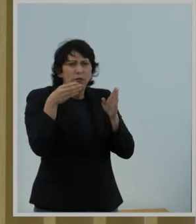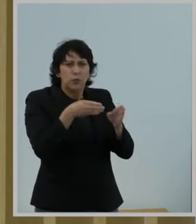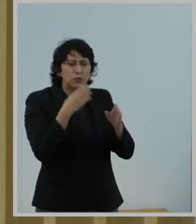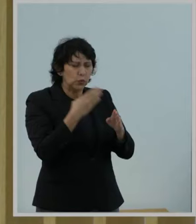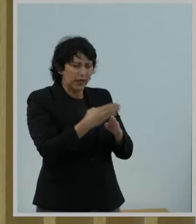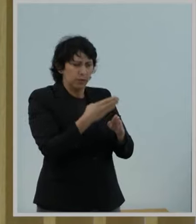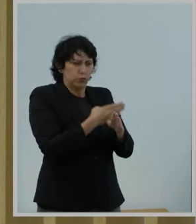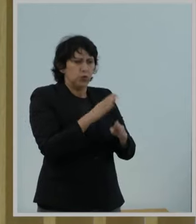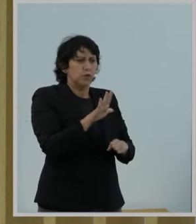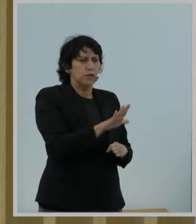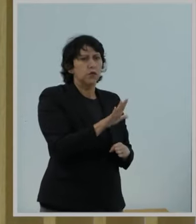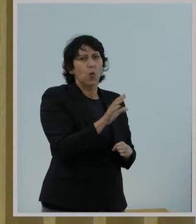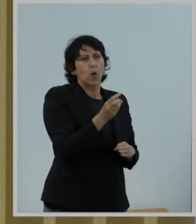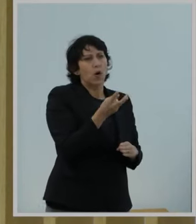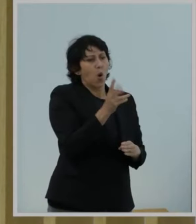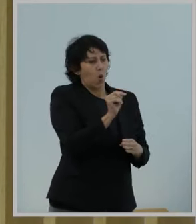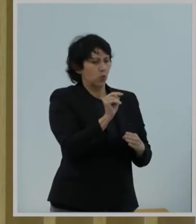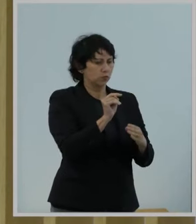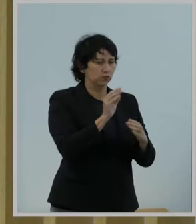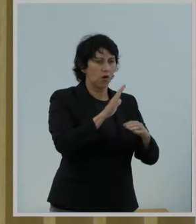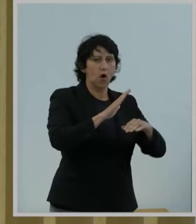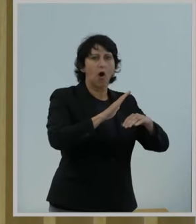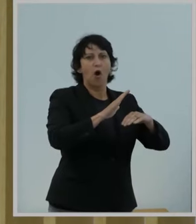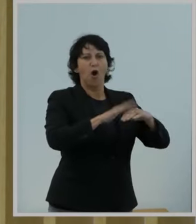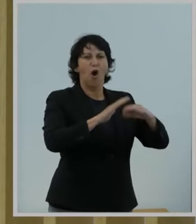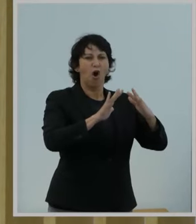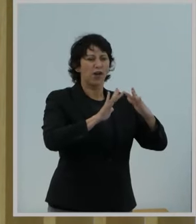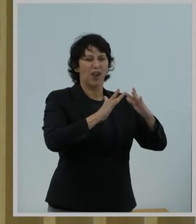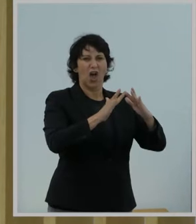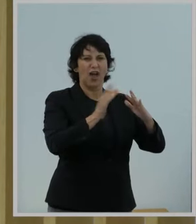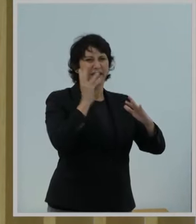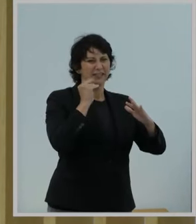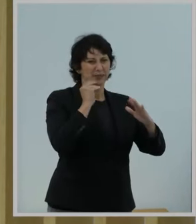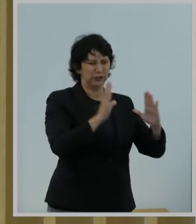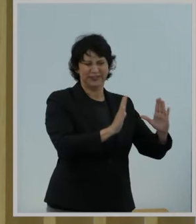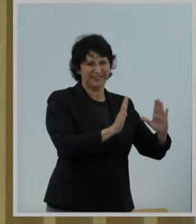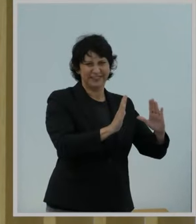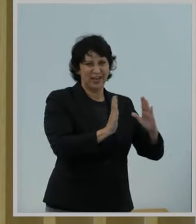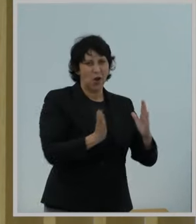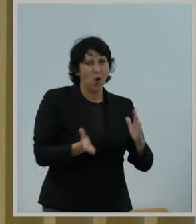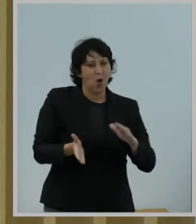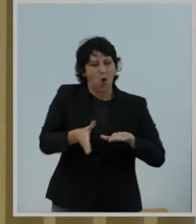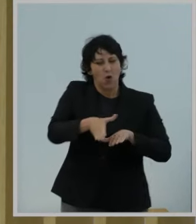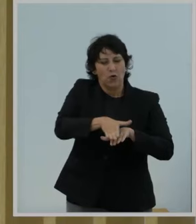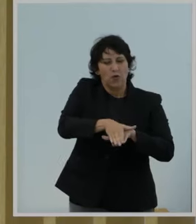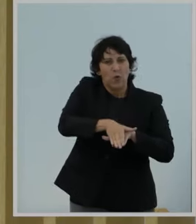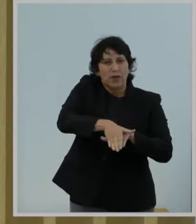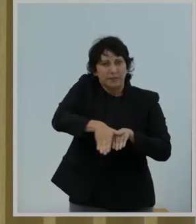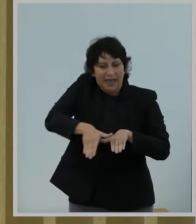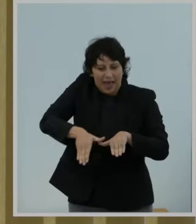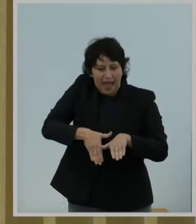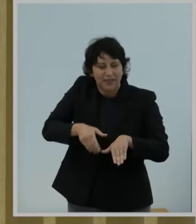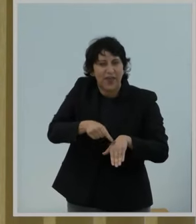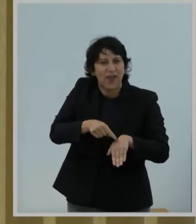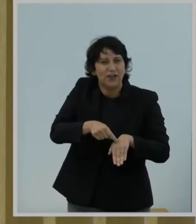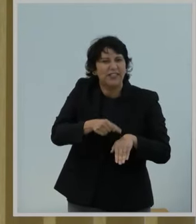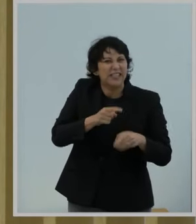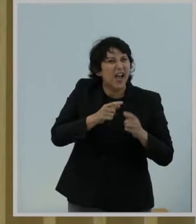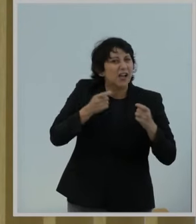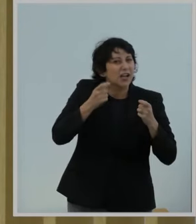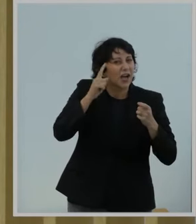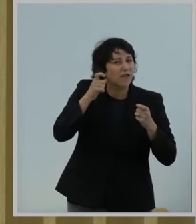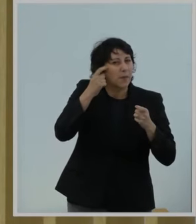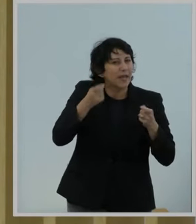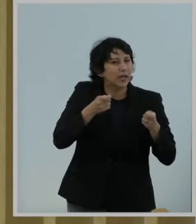That was just the sheep's clothing. It's always been about government control. But don't take my word for it.